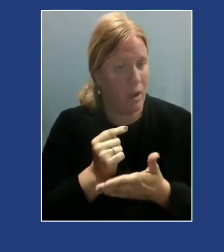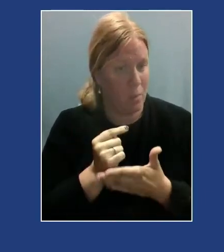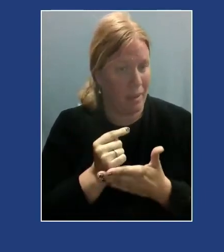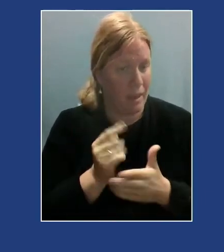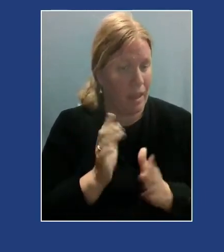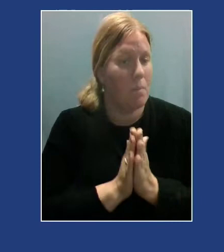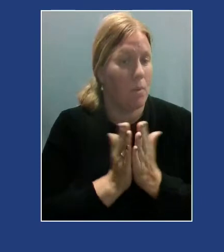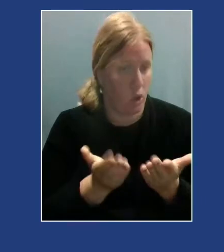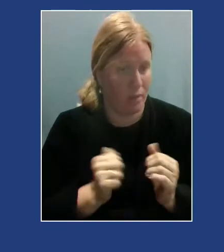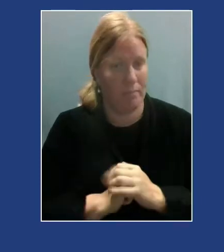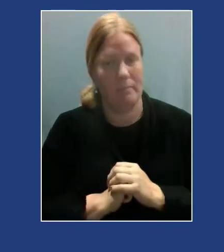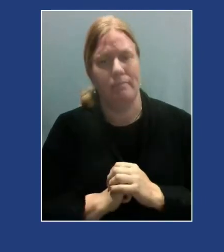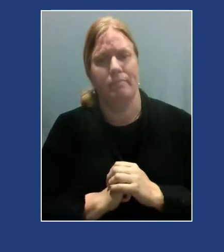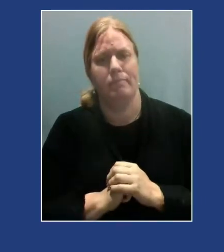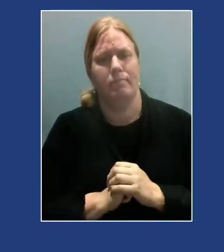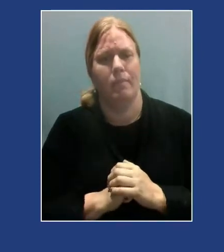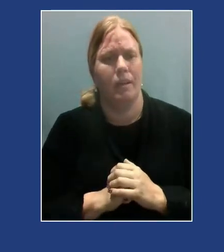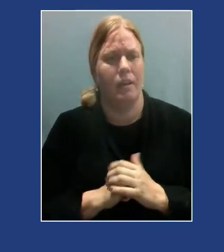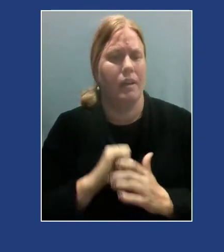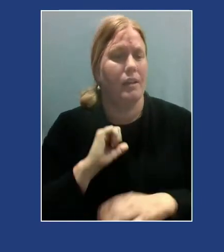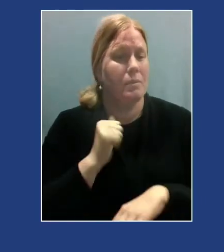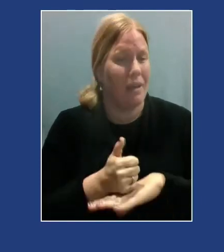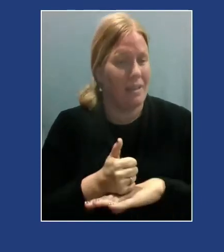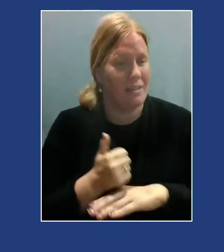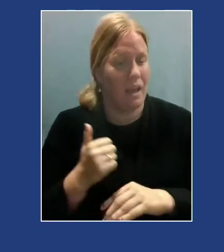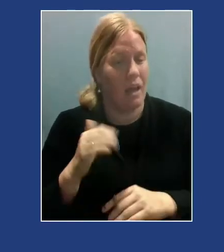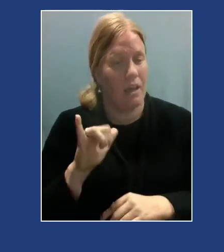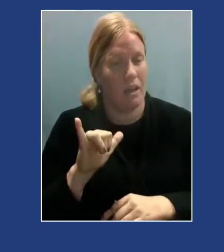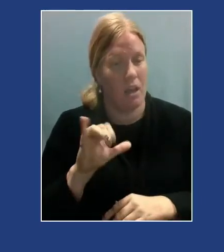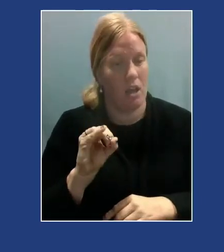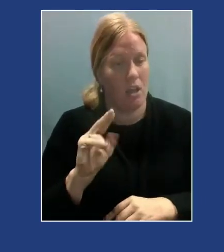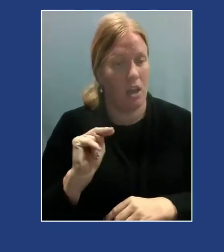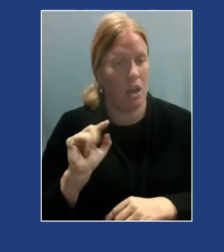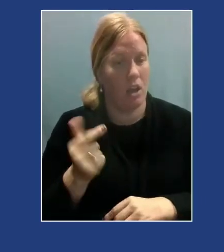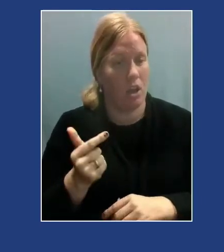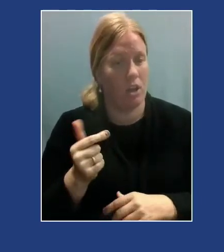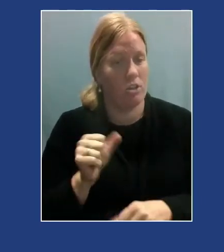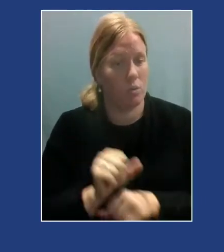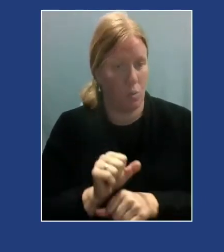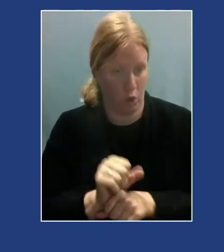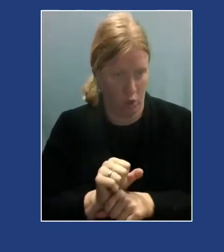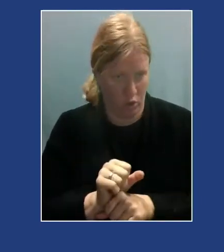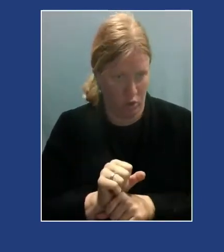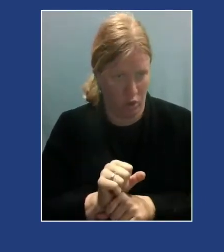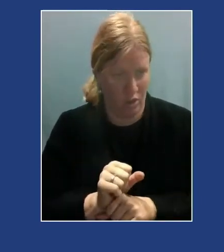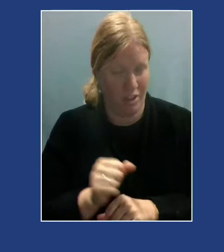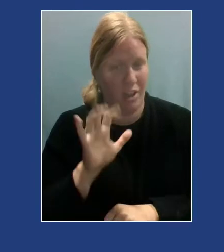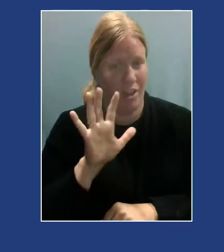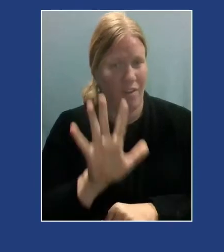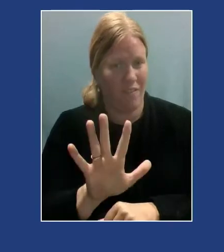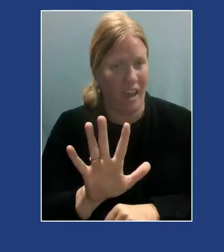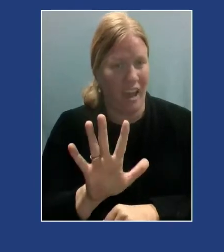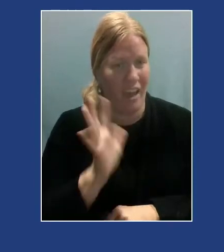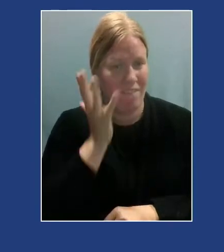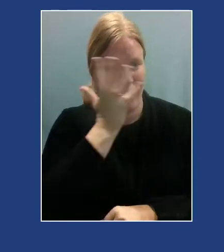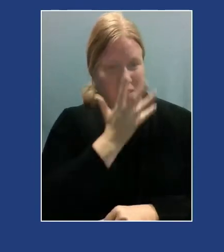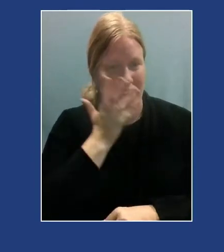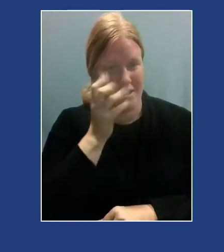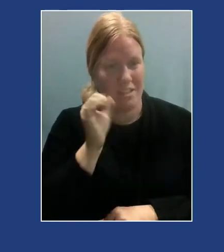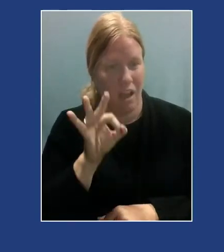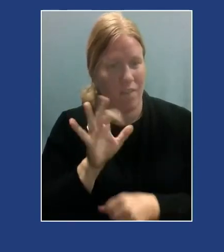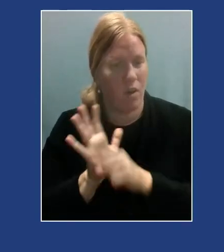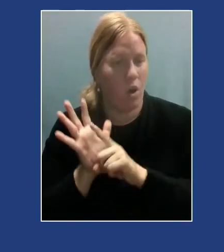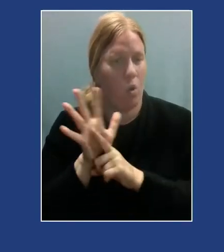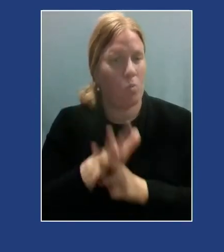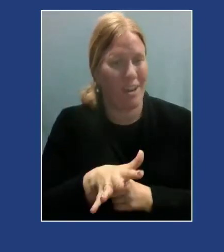it identifies based on Young's work that there are five faces of oppression that we as therapists must